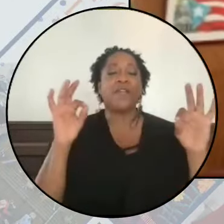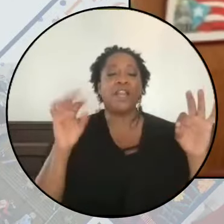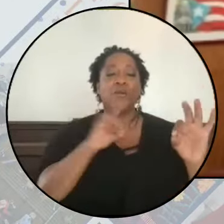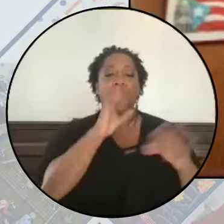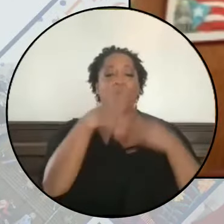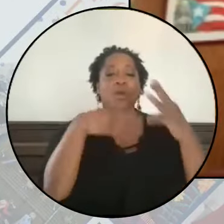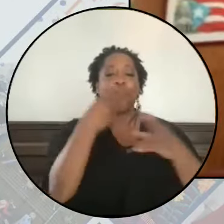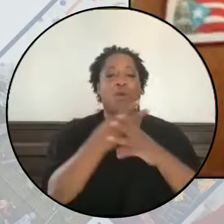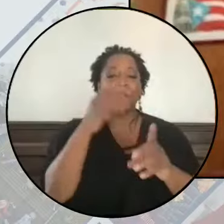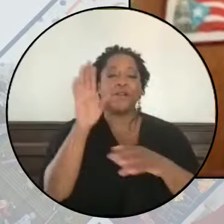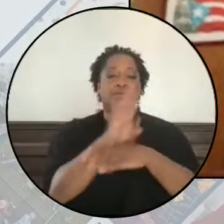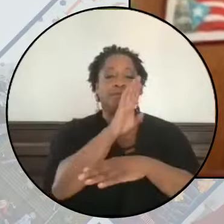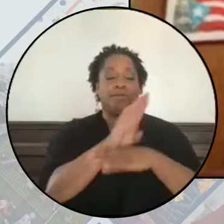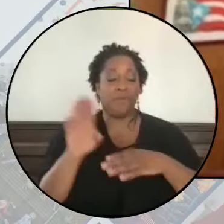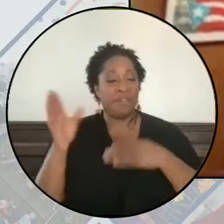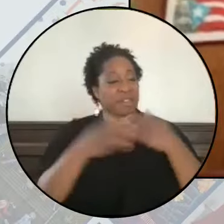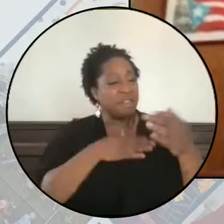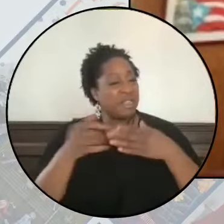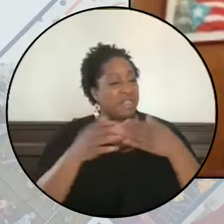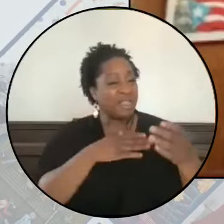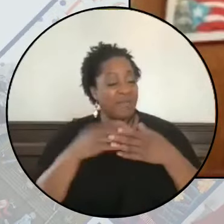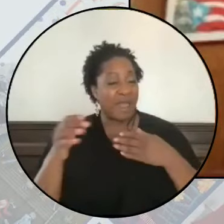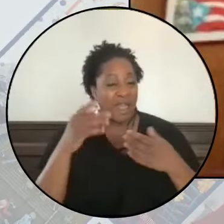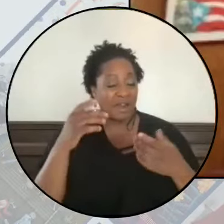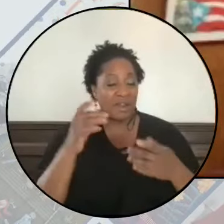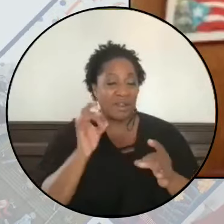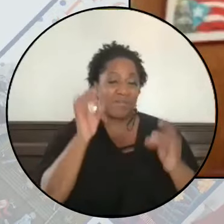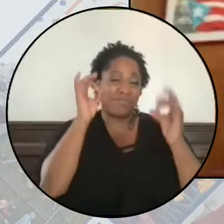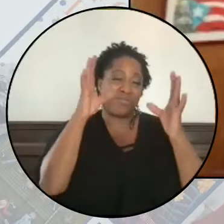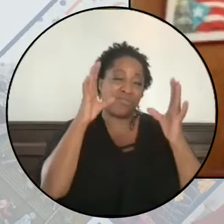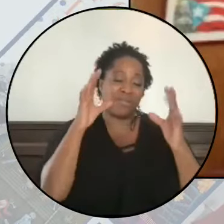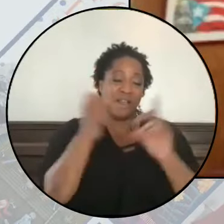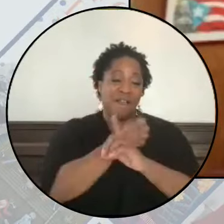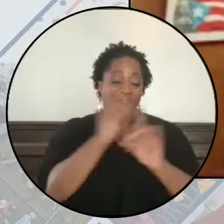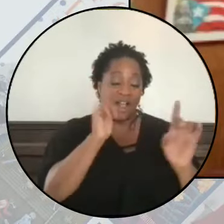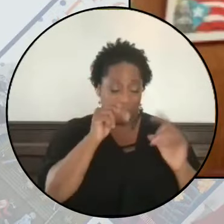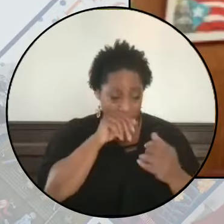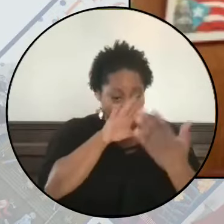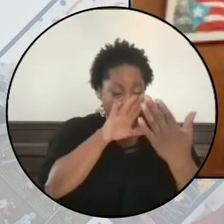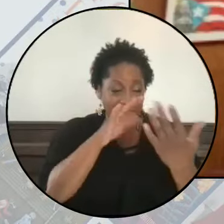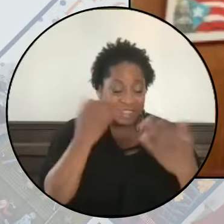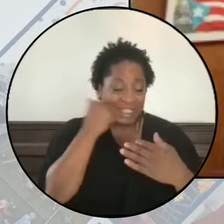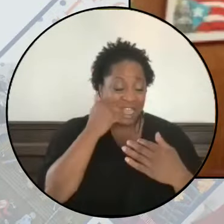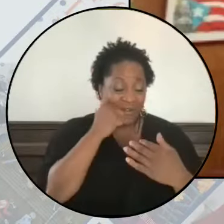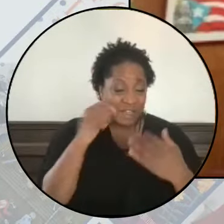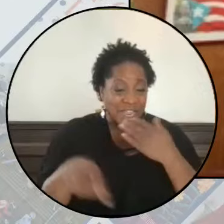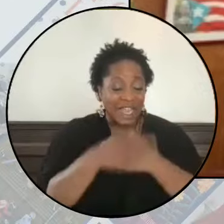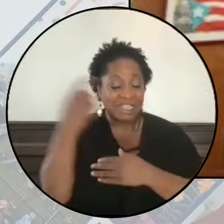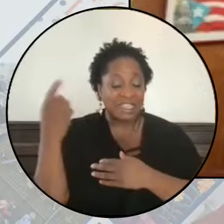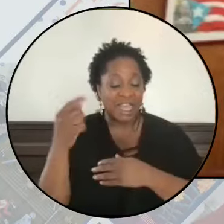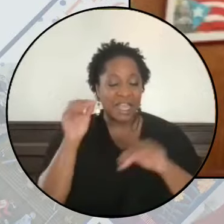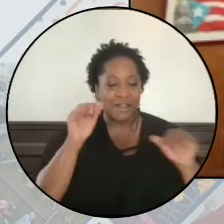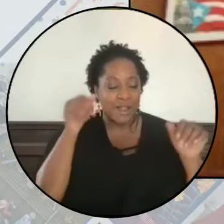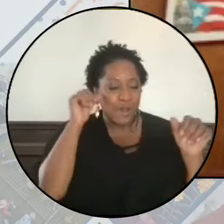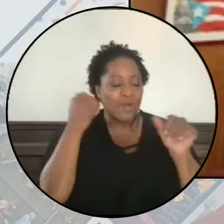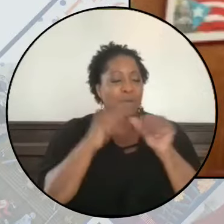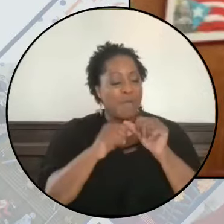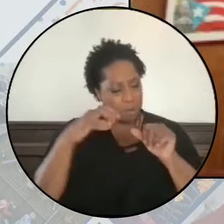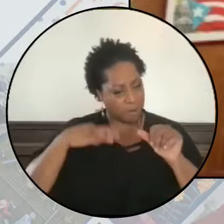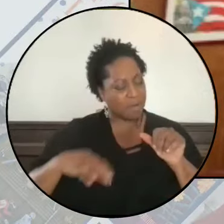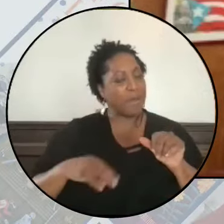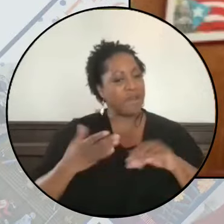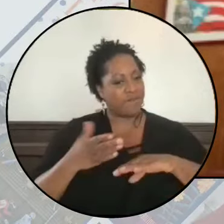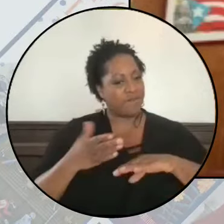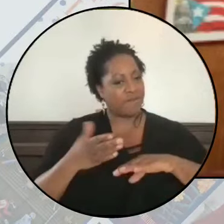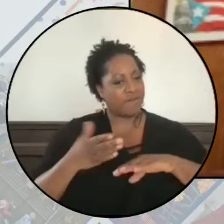reality. But despite the egregious violence our people are facing today, I also want to remind us of the gains we've made,